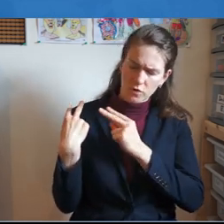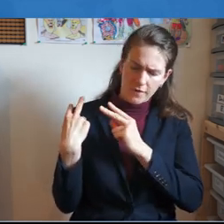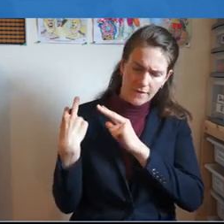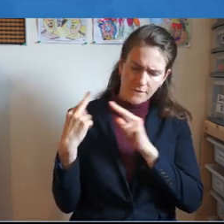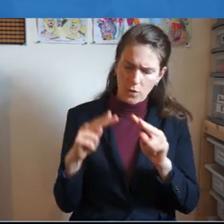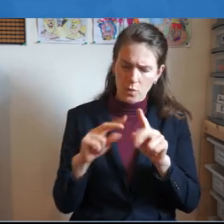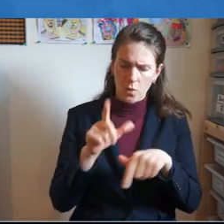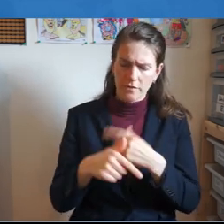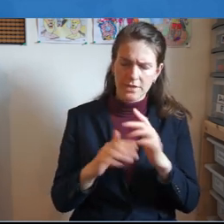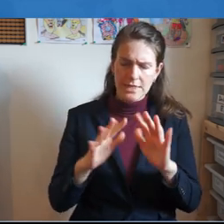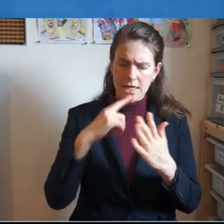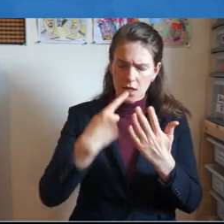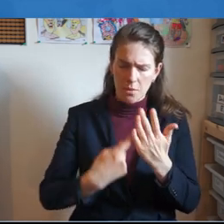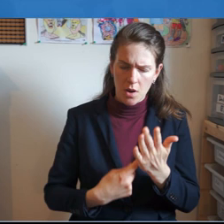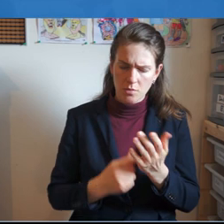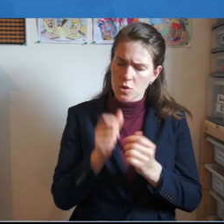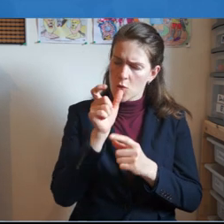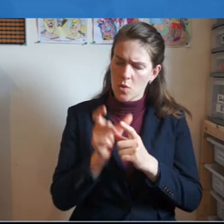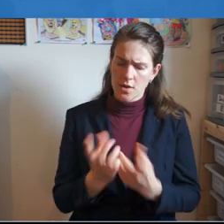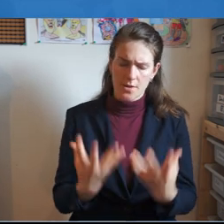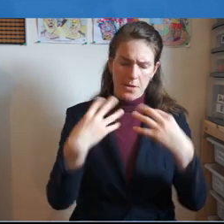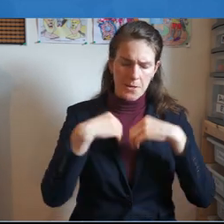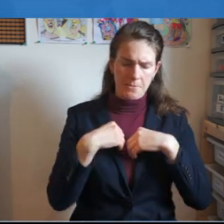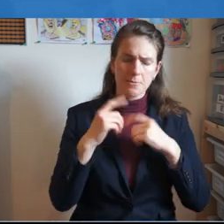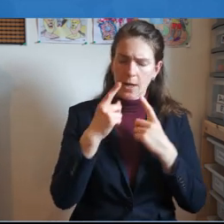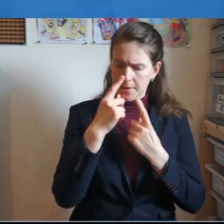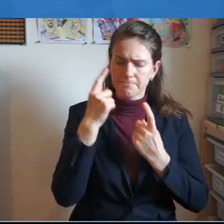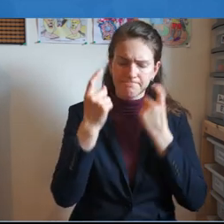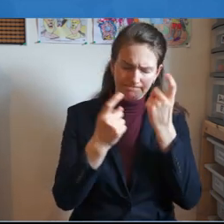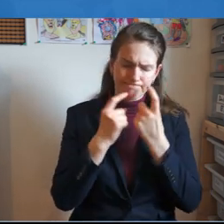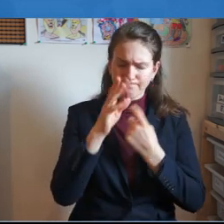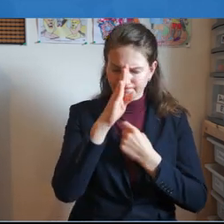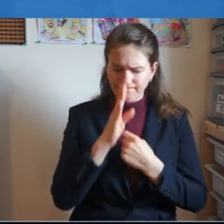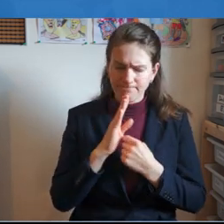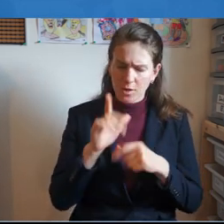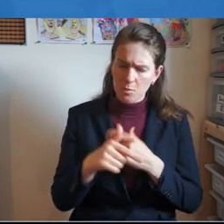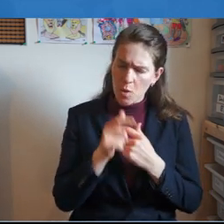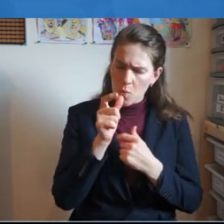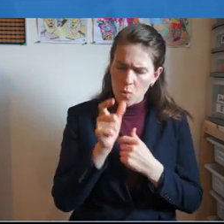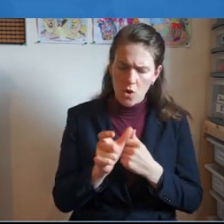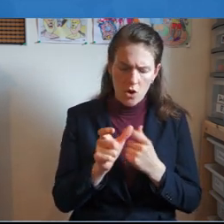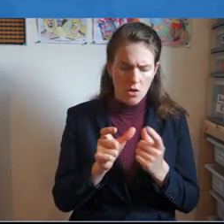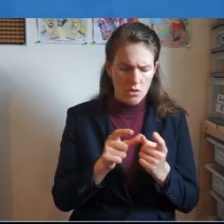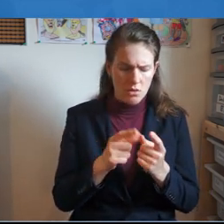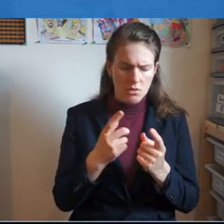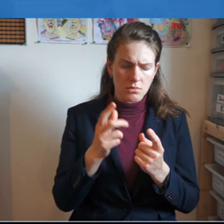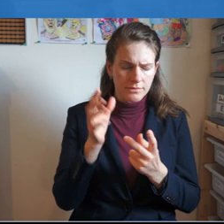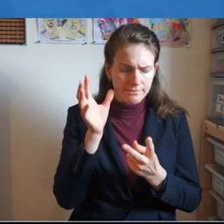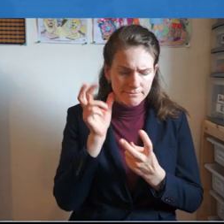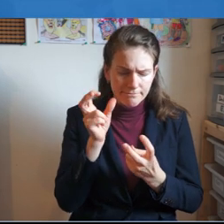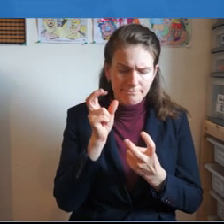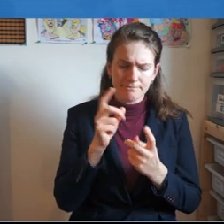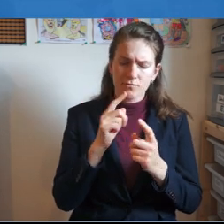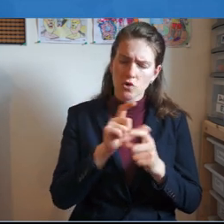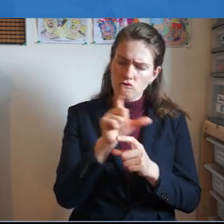the words that we